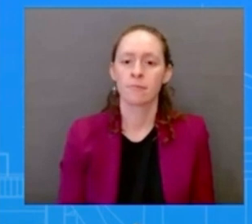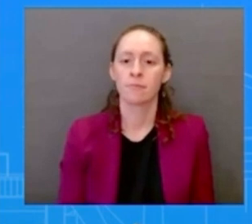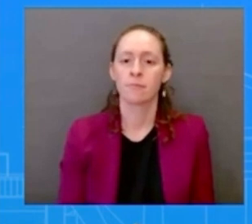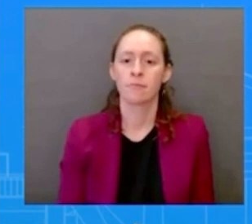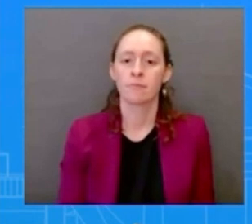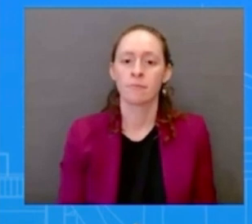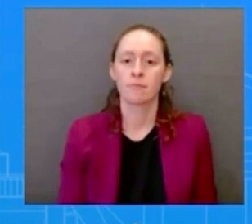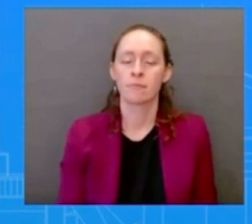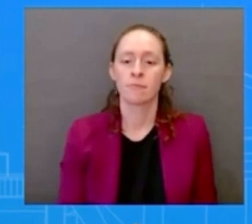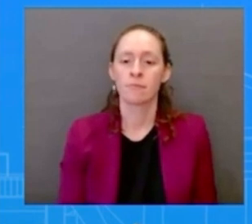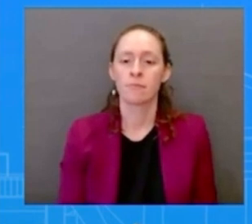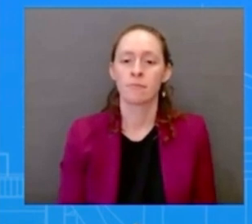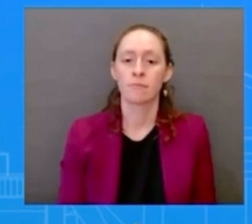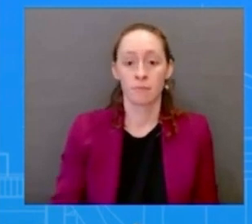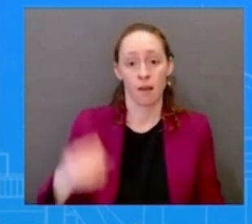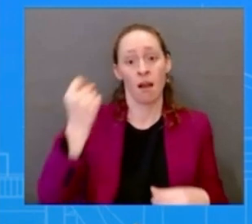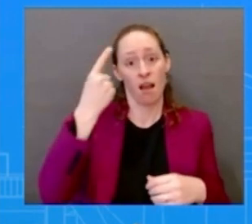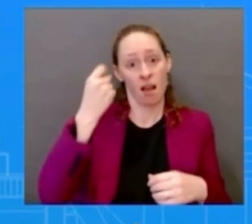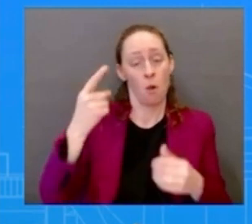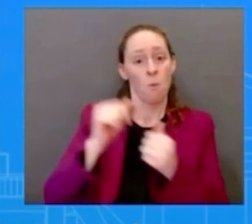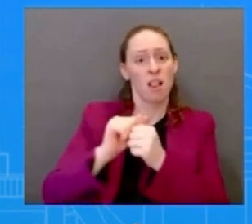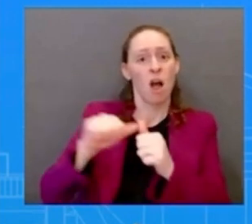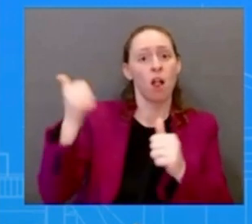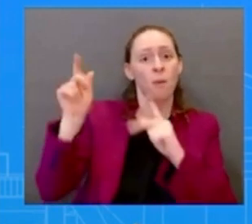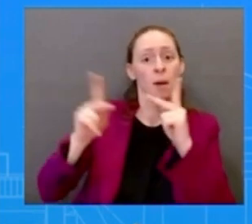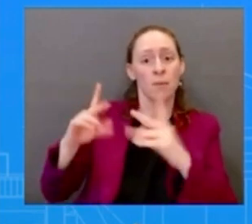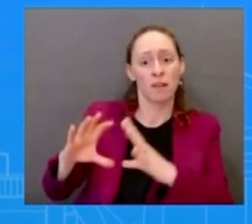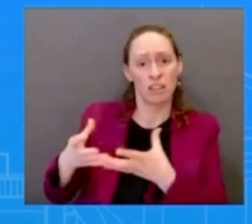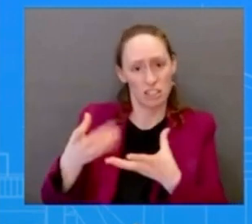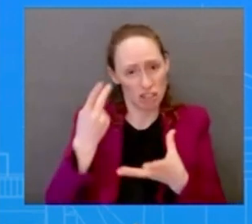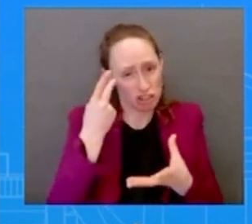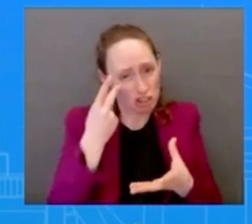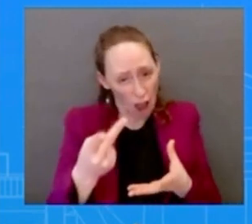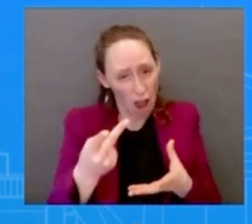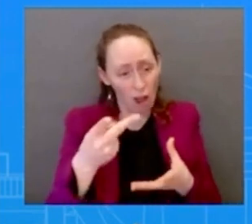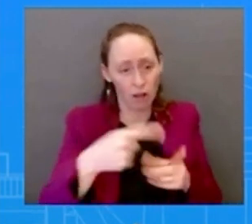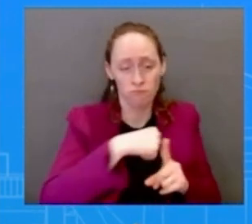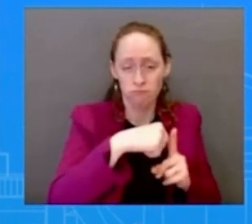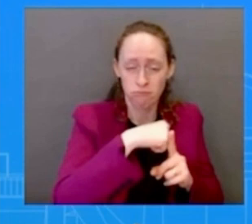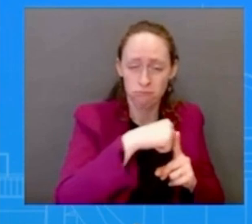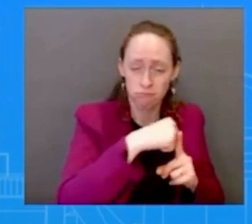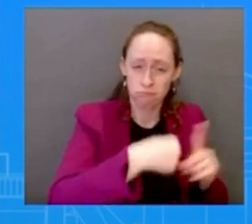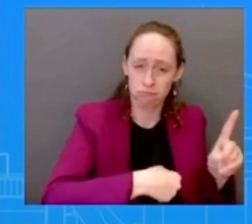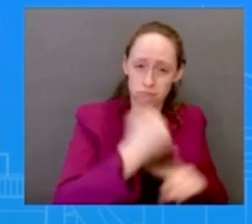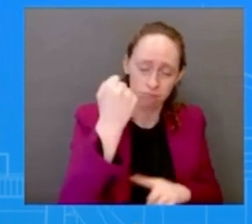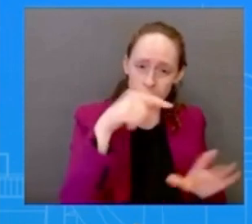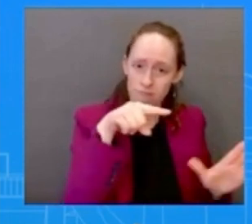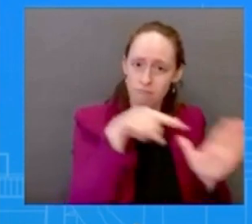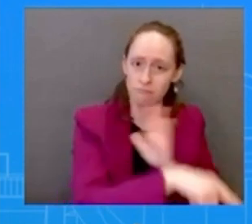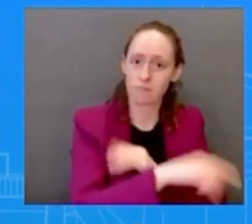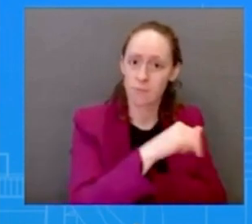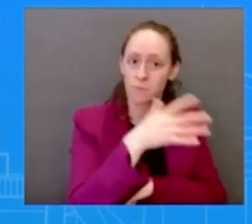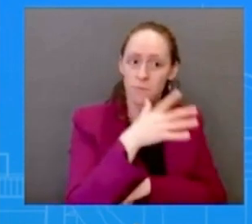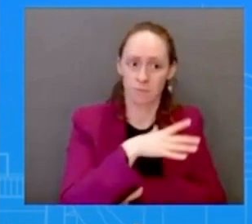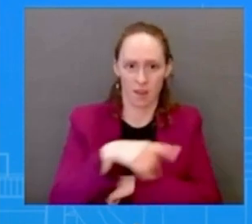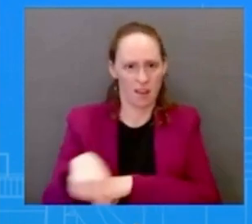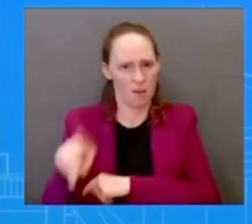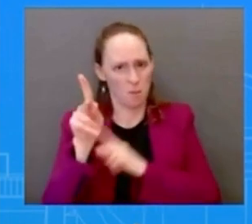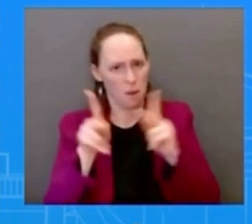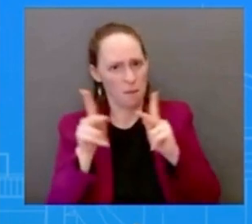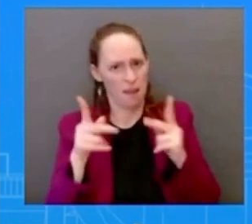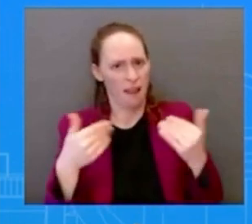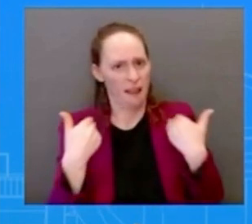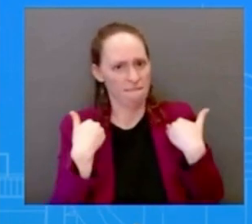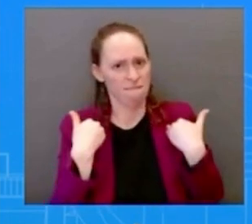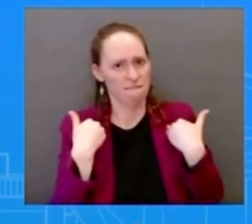extradition of the suspect to mexico to the mexican authorities to deal with or if not take jurisdiction of it here and deal with it